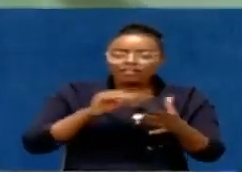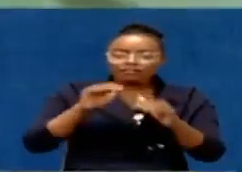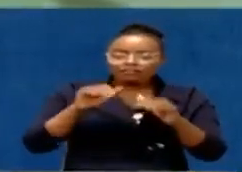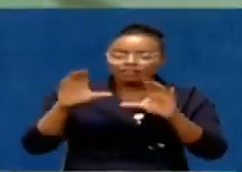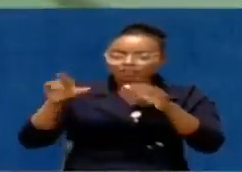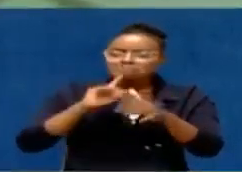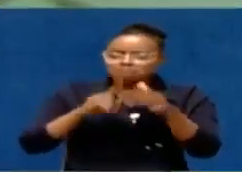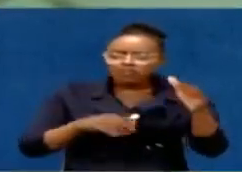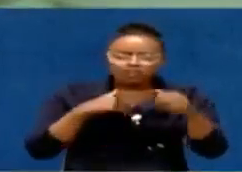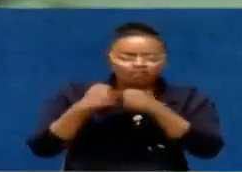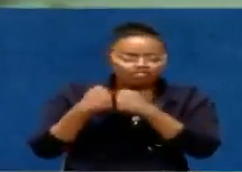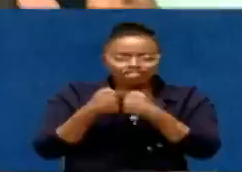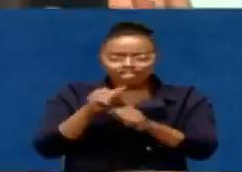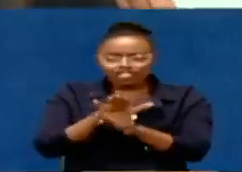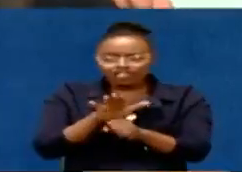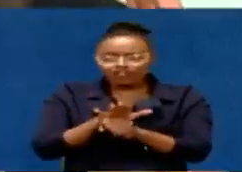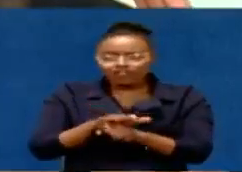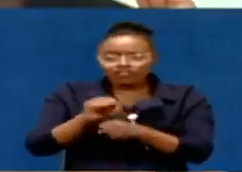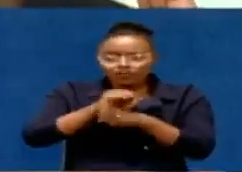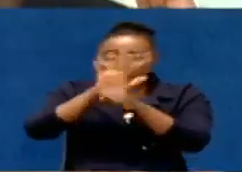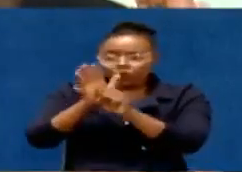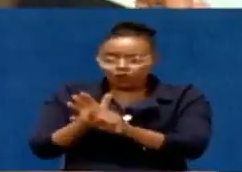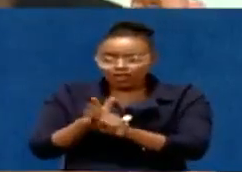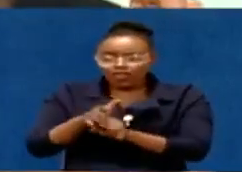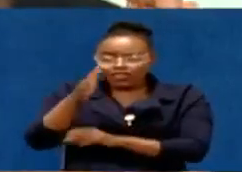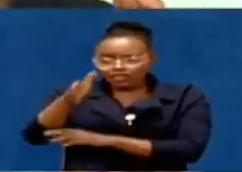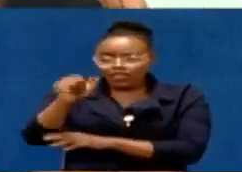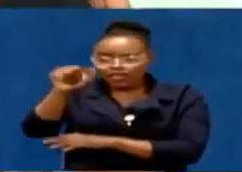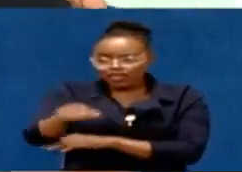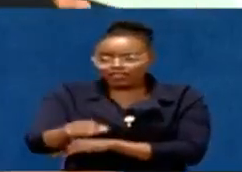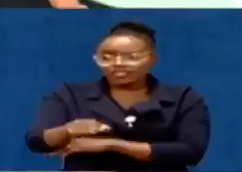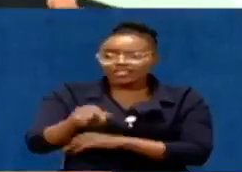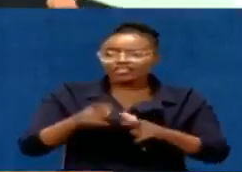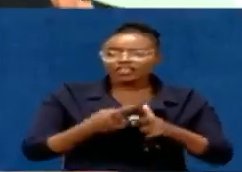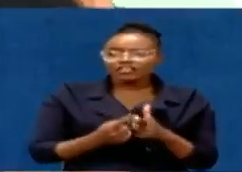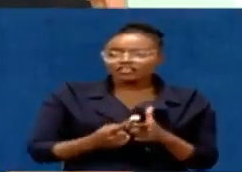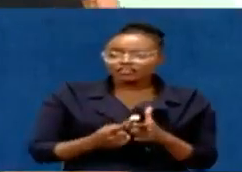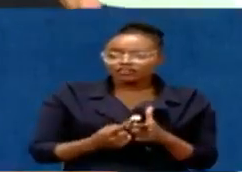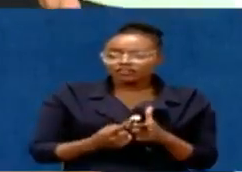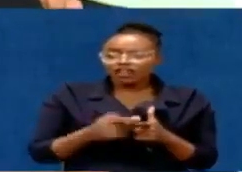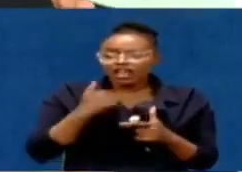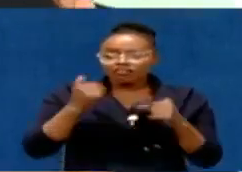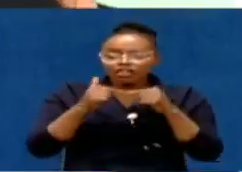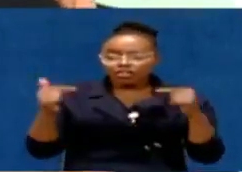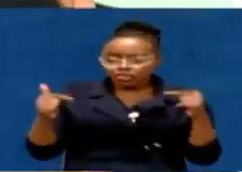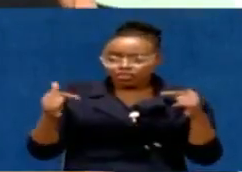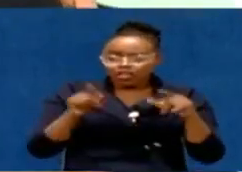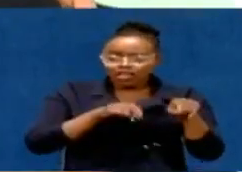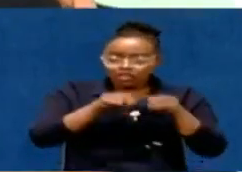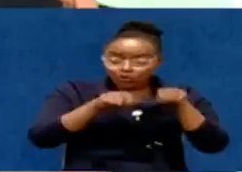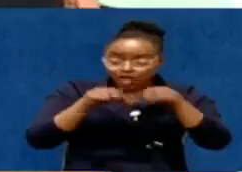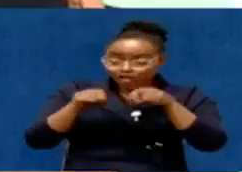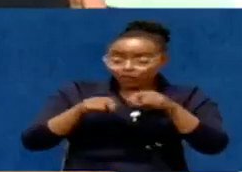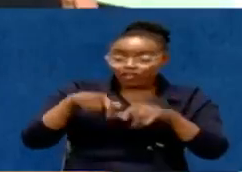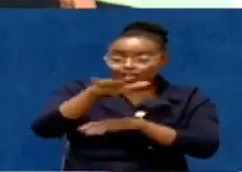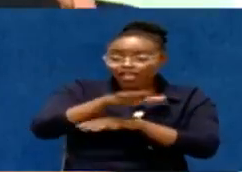it has encountered a number of challenges. The pandemic is, I would say, a third of it. A hostile regulatory environment